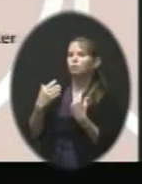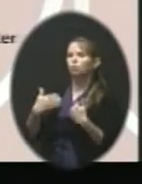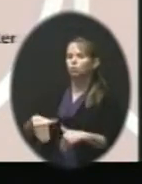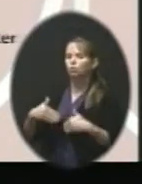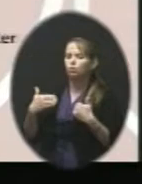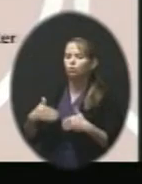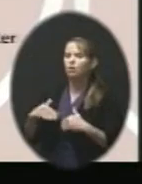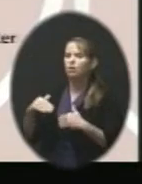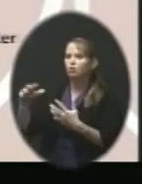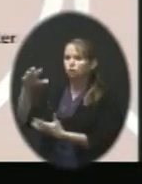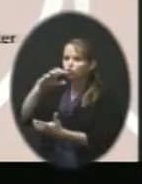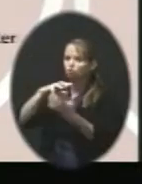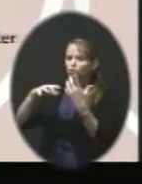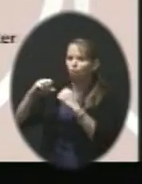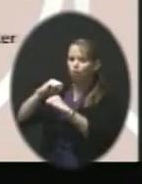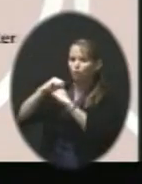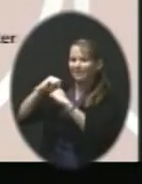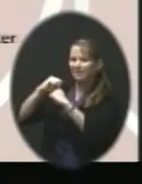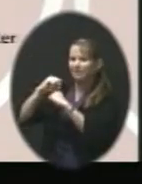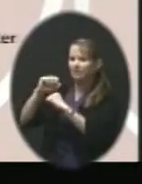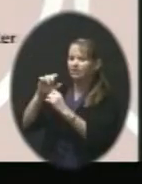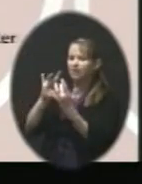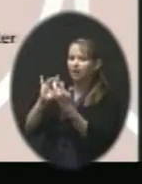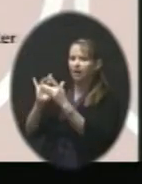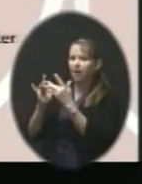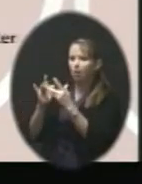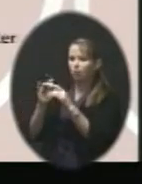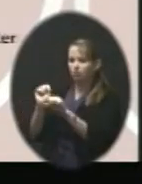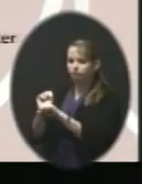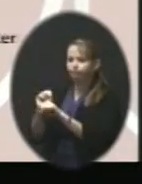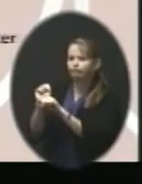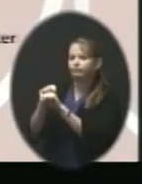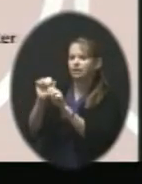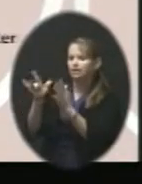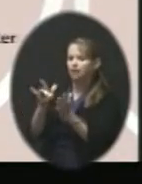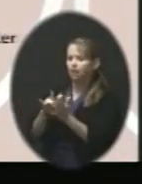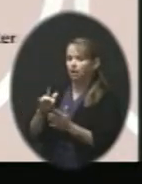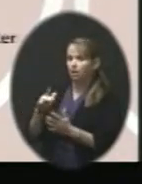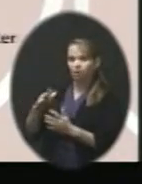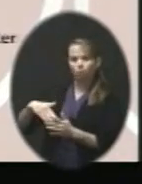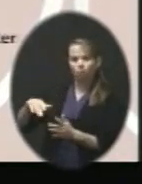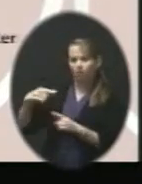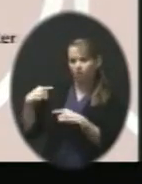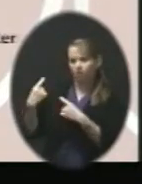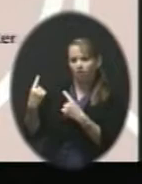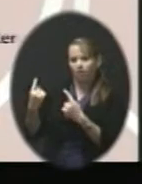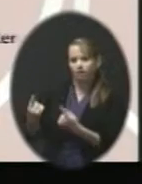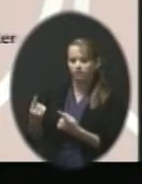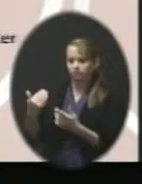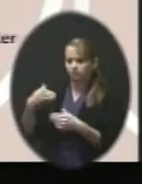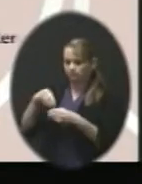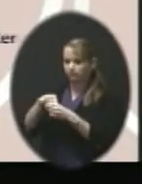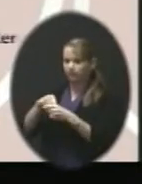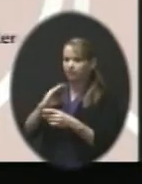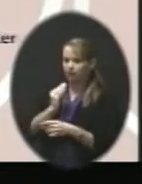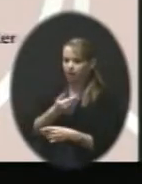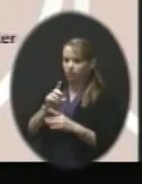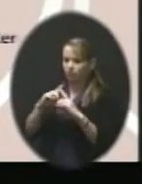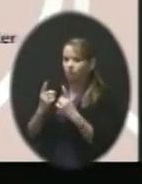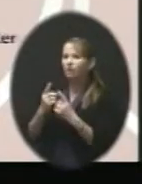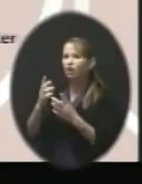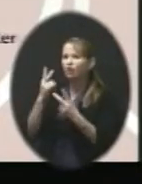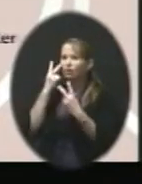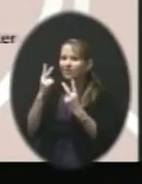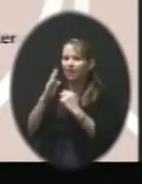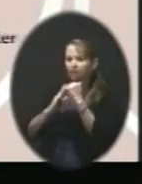storm-resistant network operations center that we have not had at all in the district. You've probably watched it go up over there.